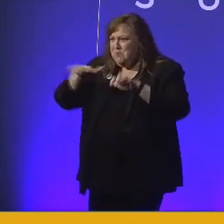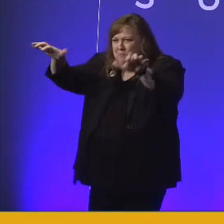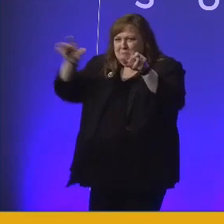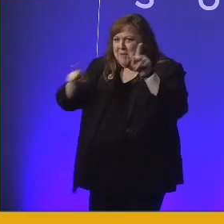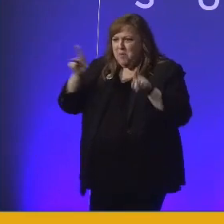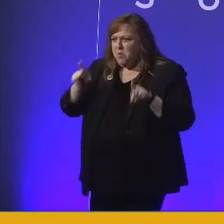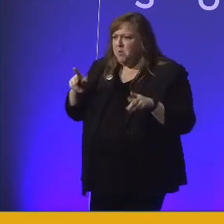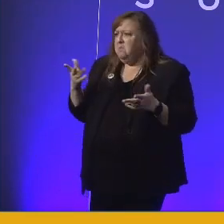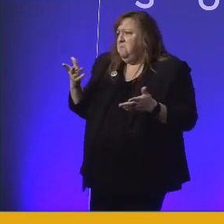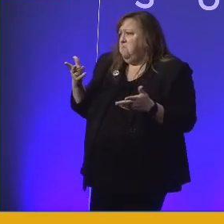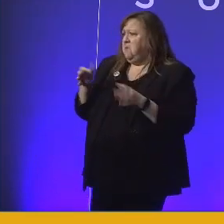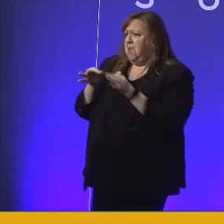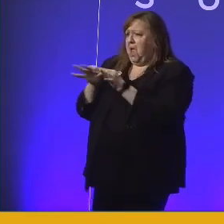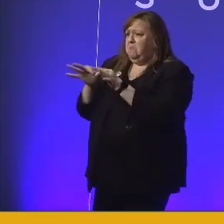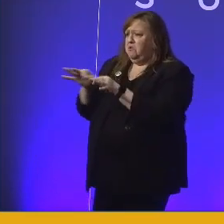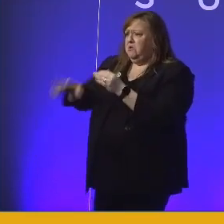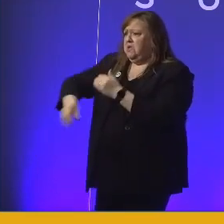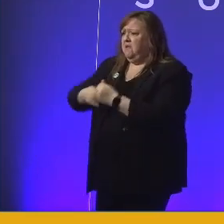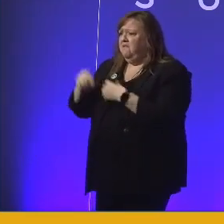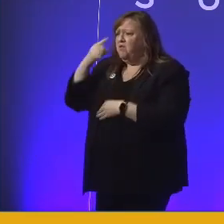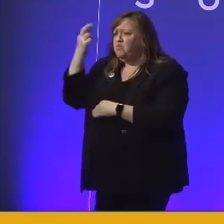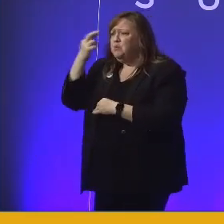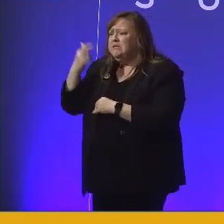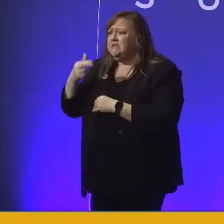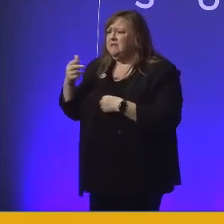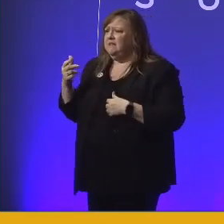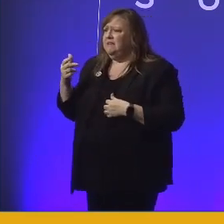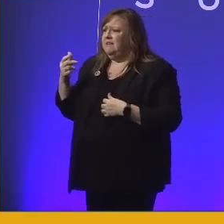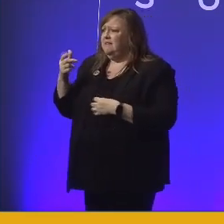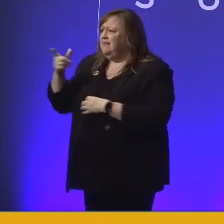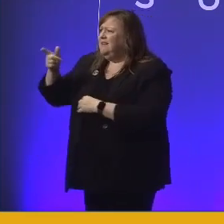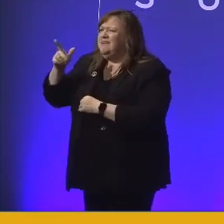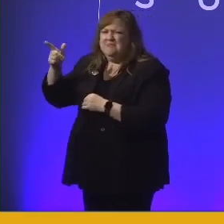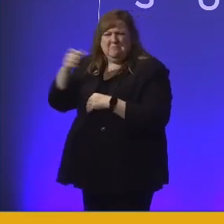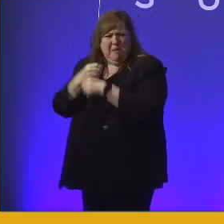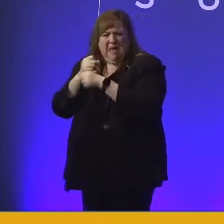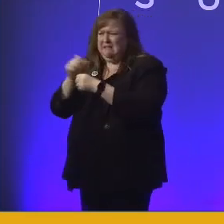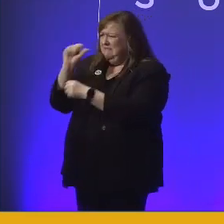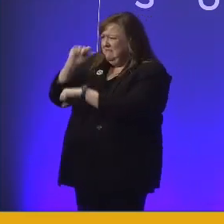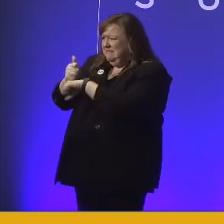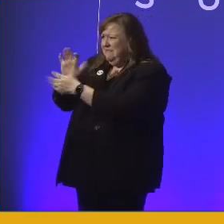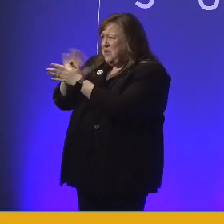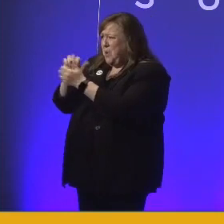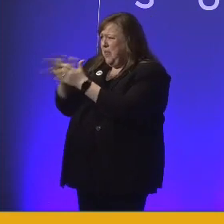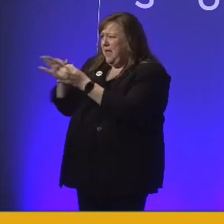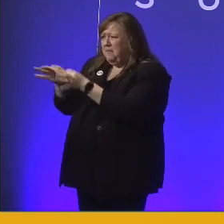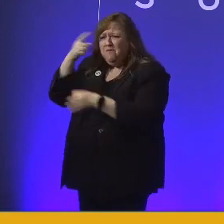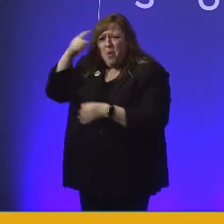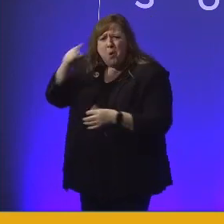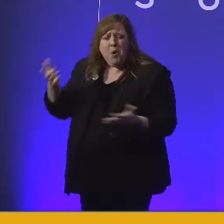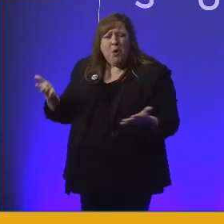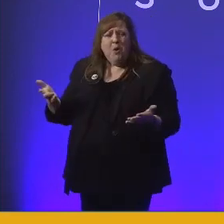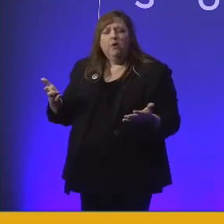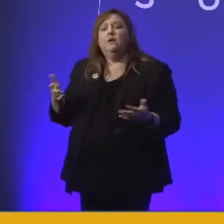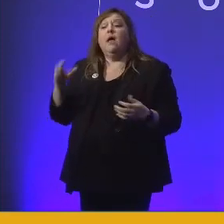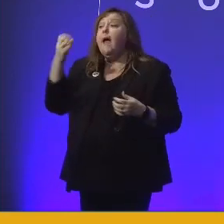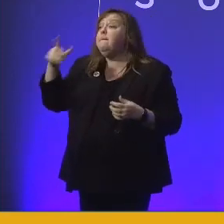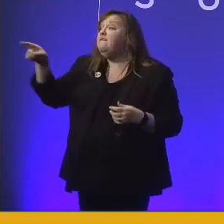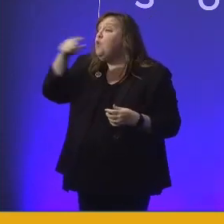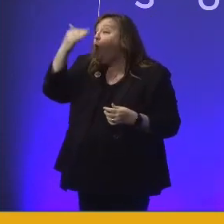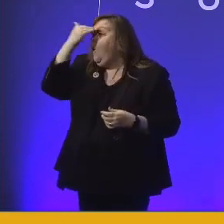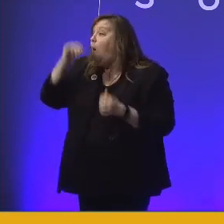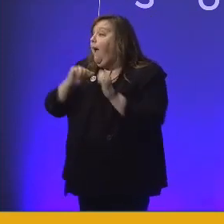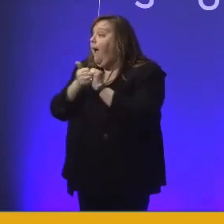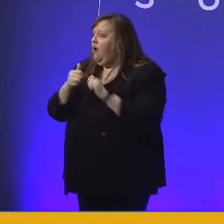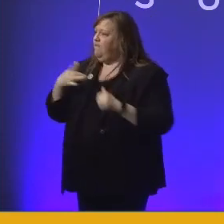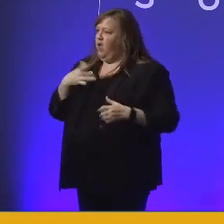like, well, why on earth would anyone create a video that doesn't have captions on it? The truth is, how many of you confidently know how to do it?